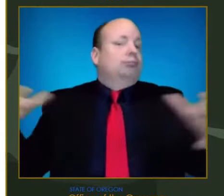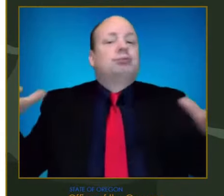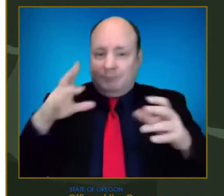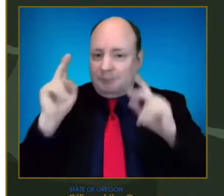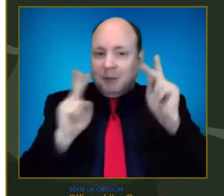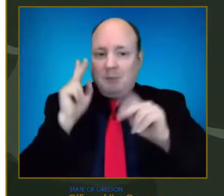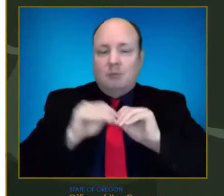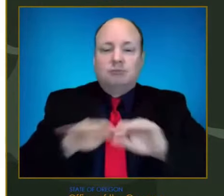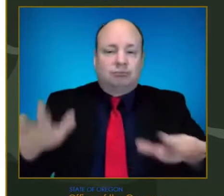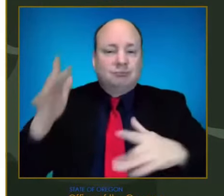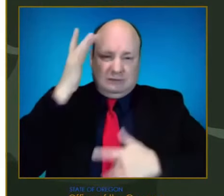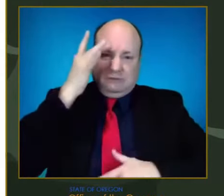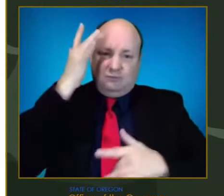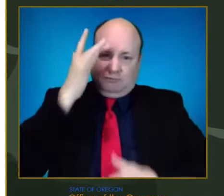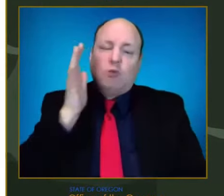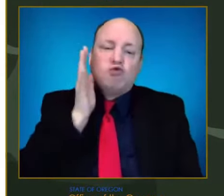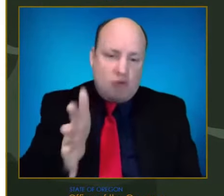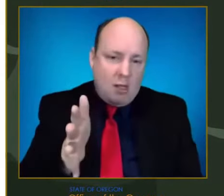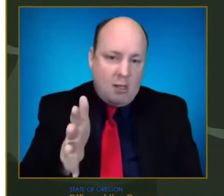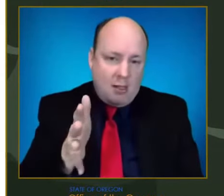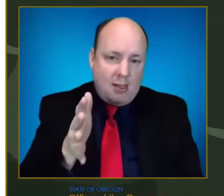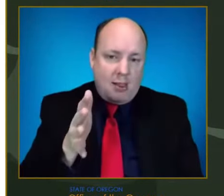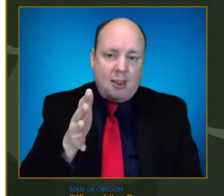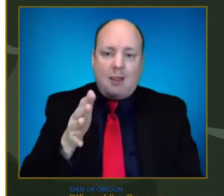that will be measured. Next slide.